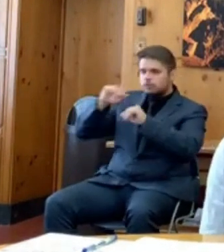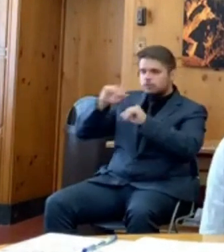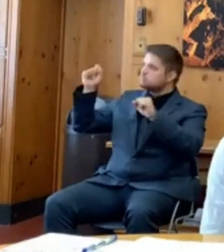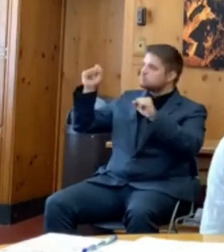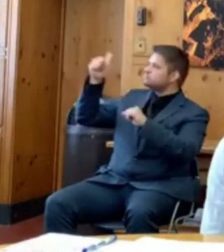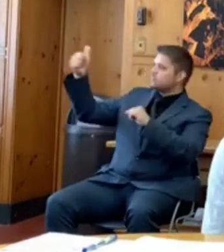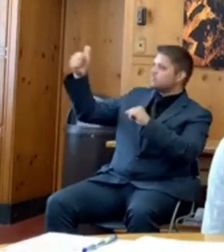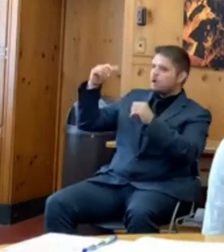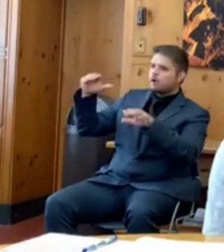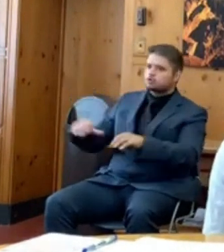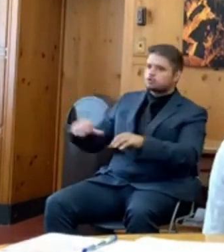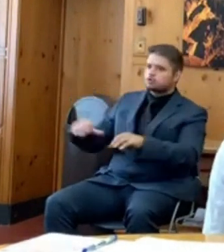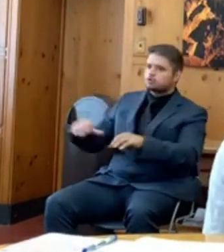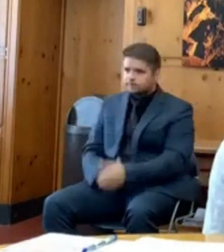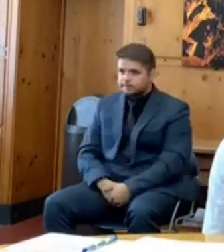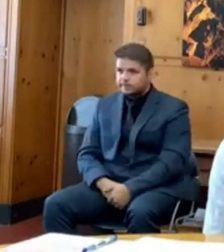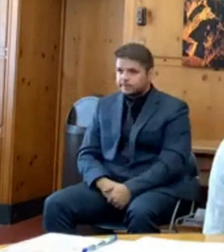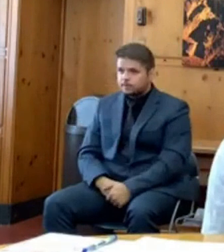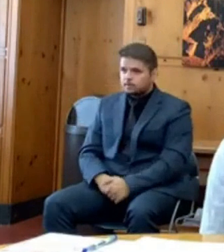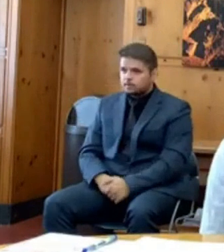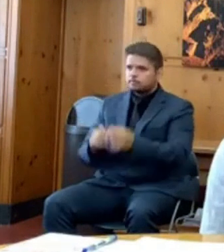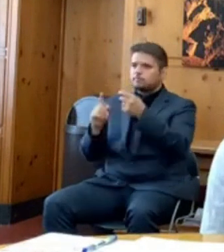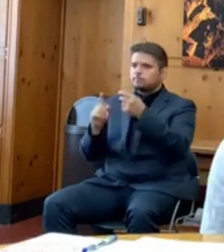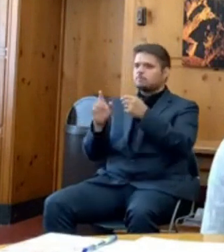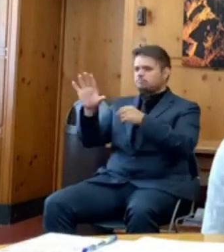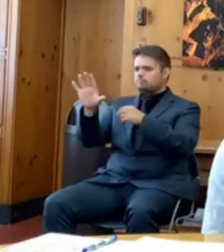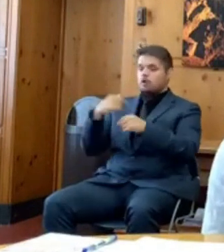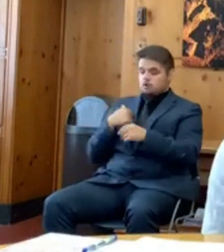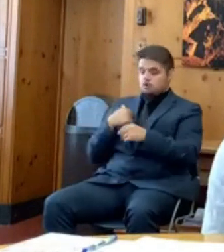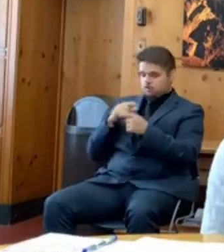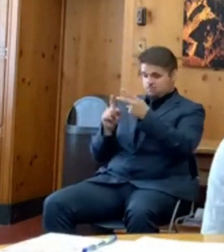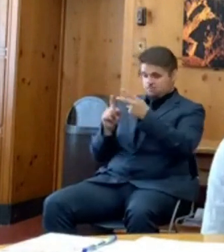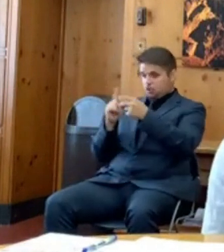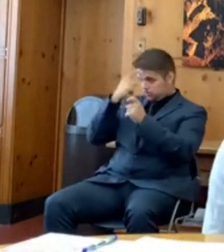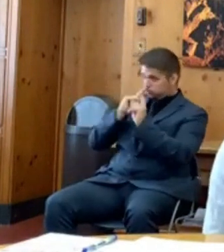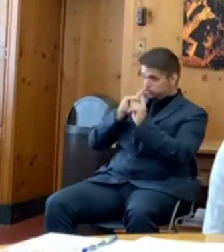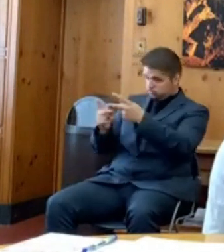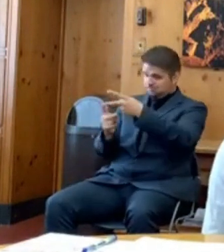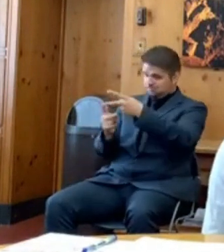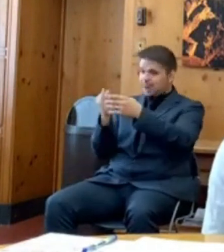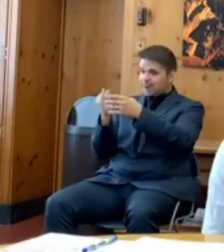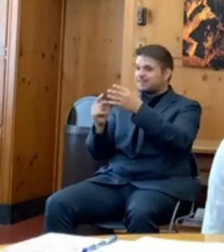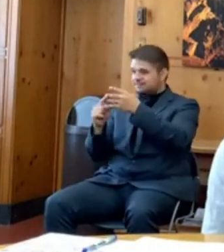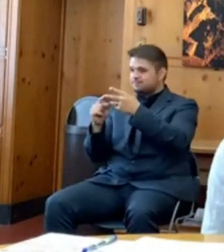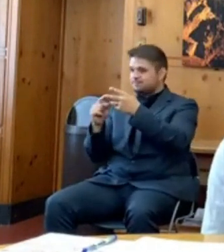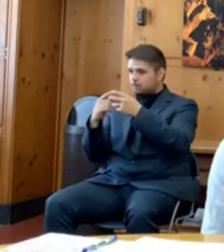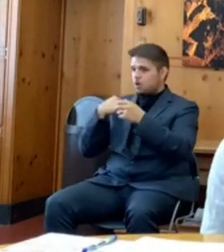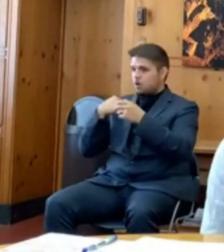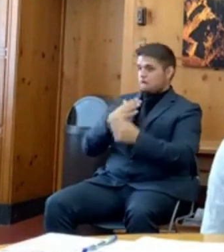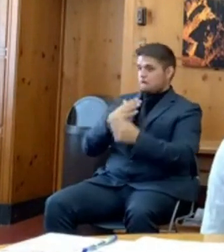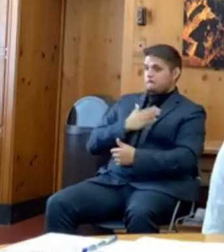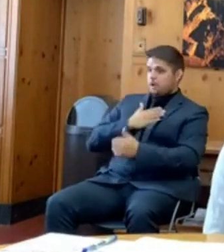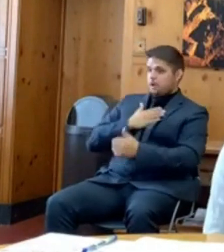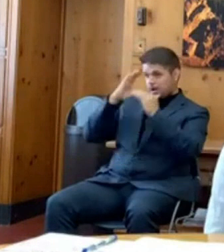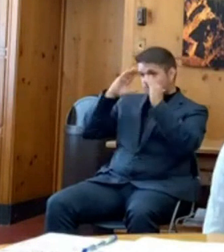answer to your last question, Peter, I would expect that it would require legislative action.